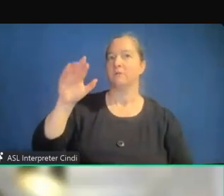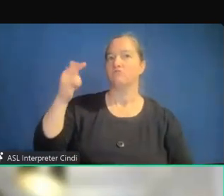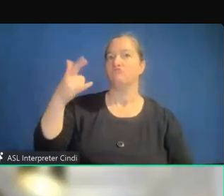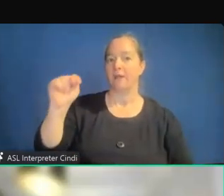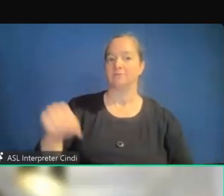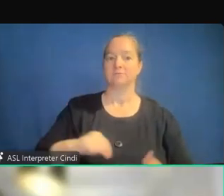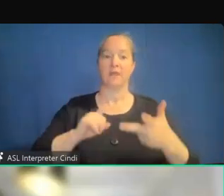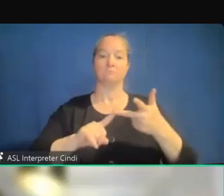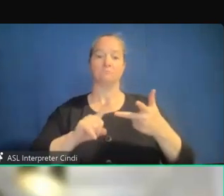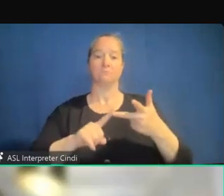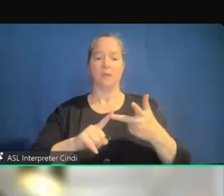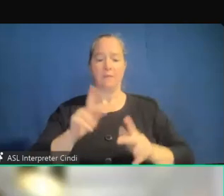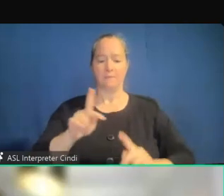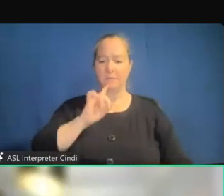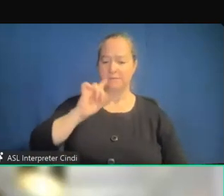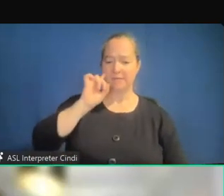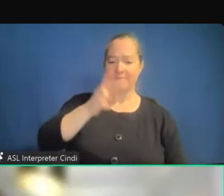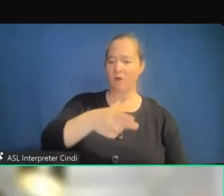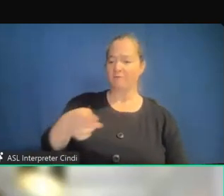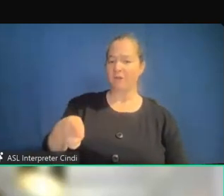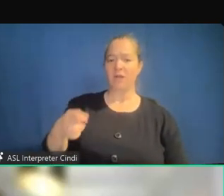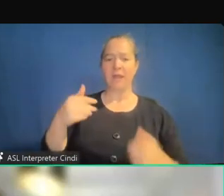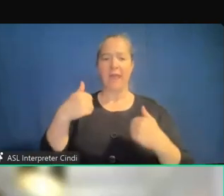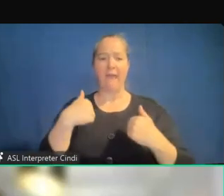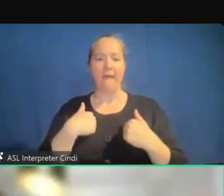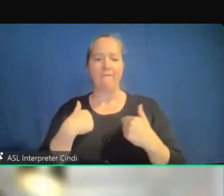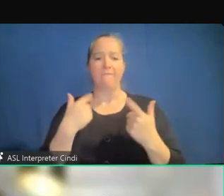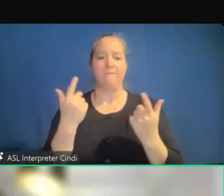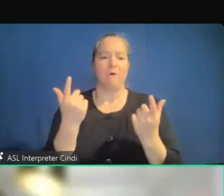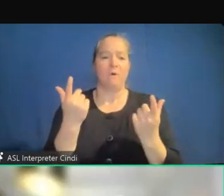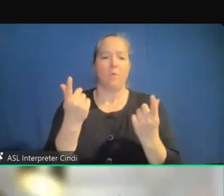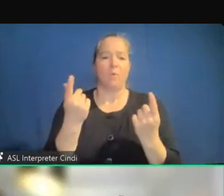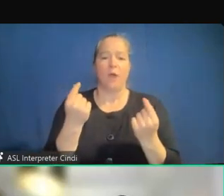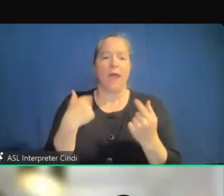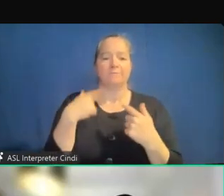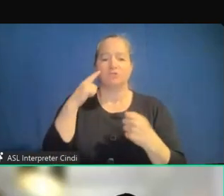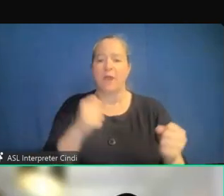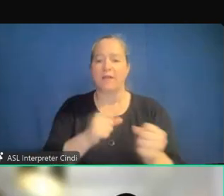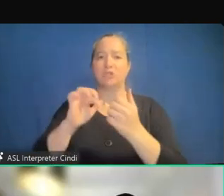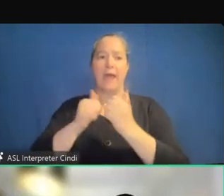individuals who are deaf or hard of hearing and strategies for providing them in health care settings.